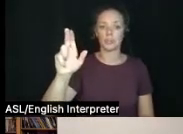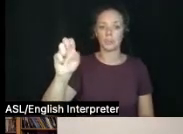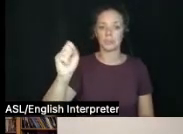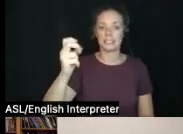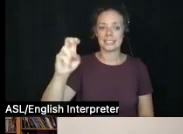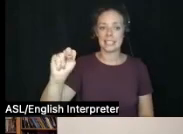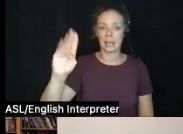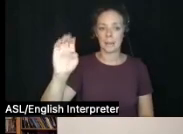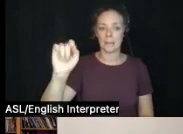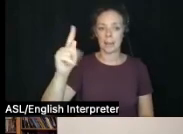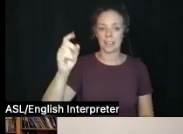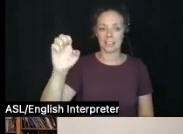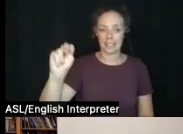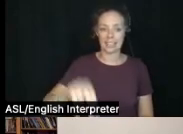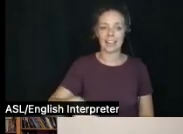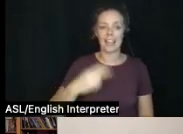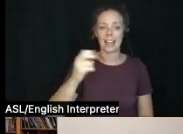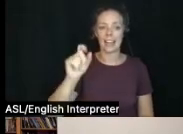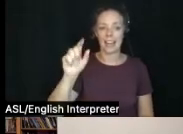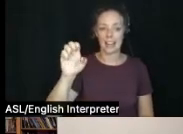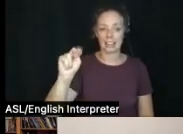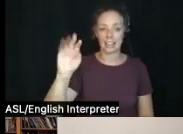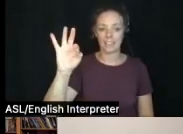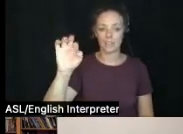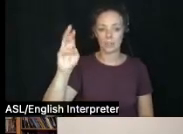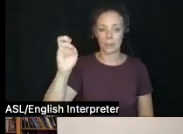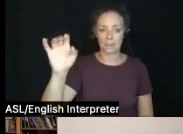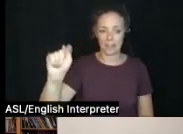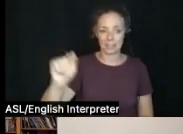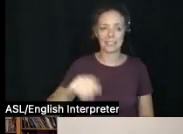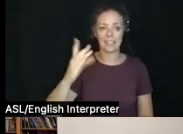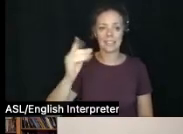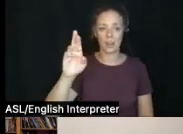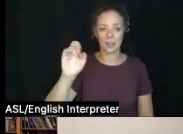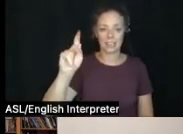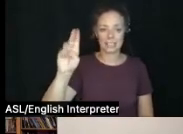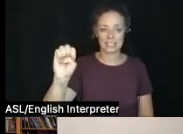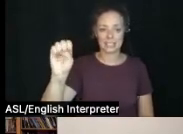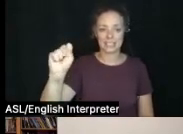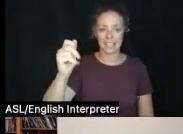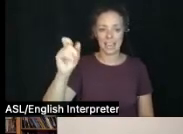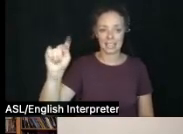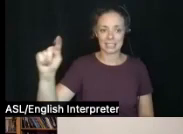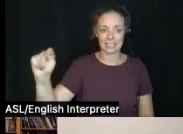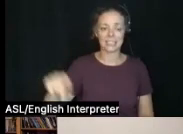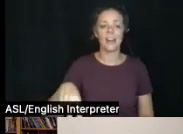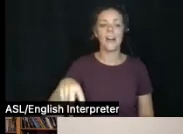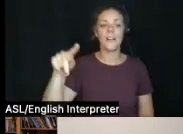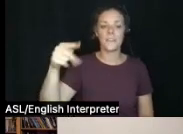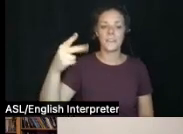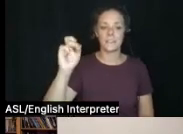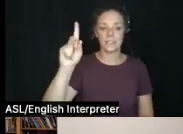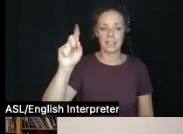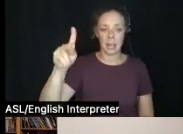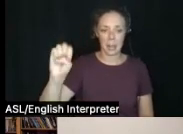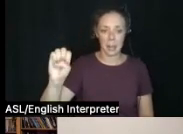Fremont, Caroline Scott, Philip Thibault, Lois Welber, Anita Banglies,